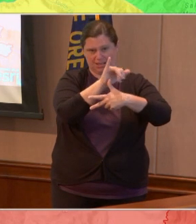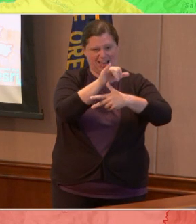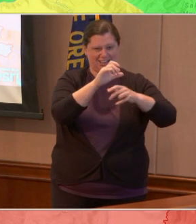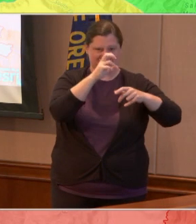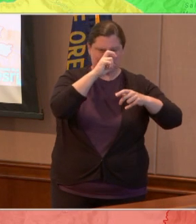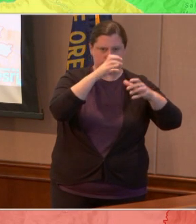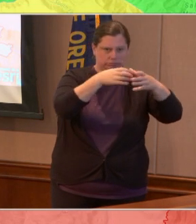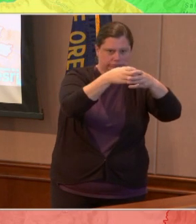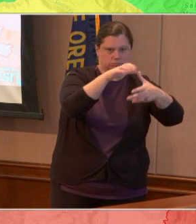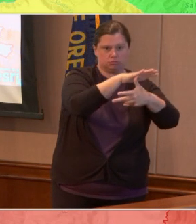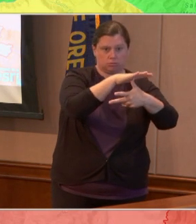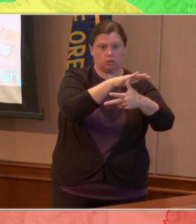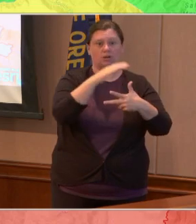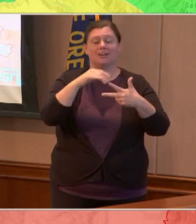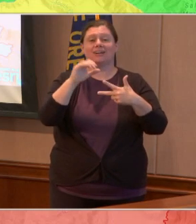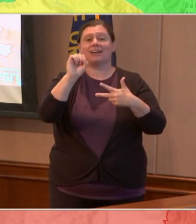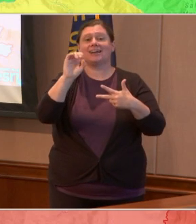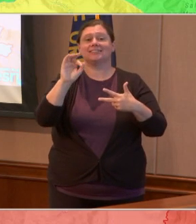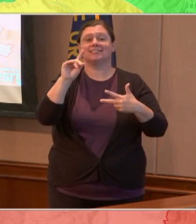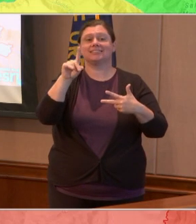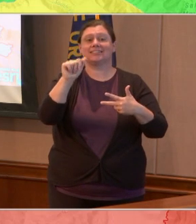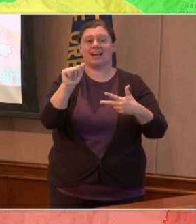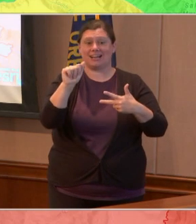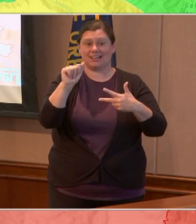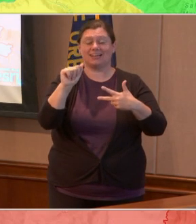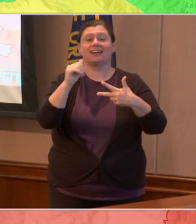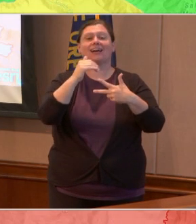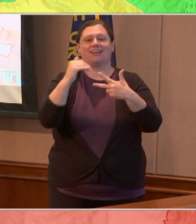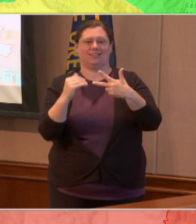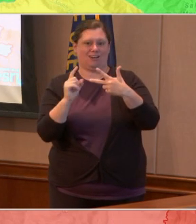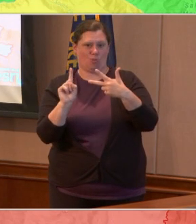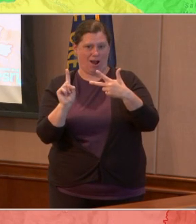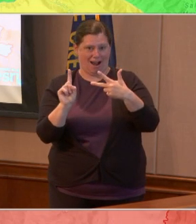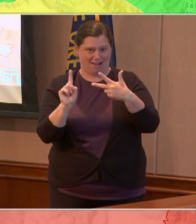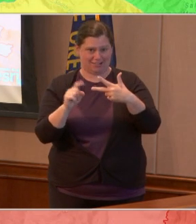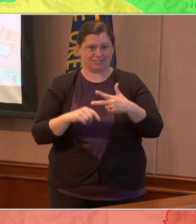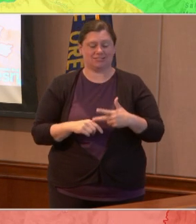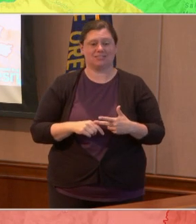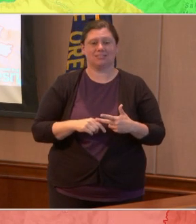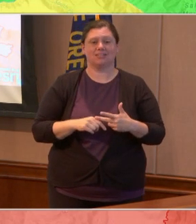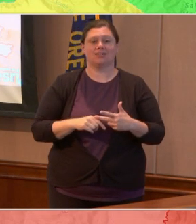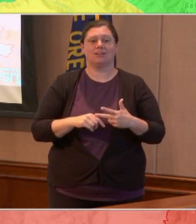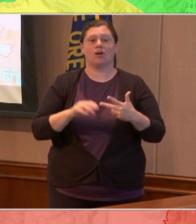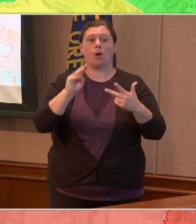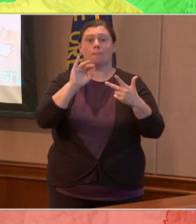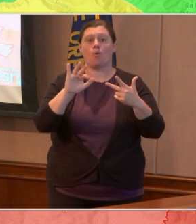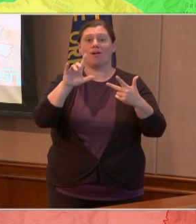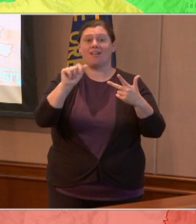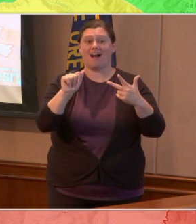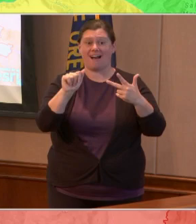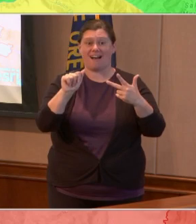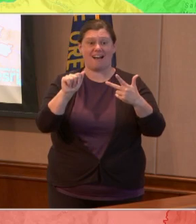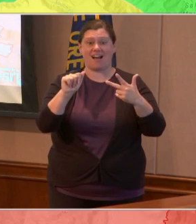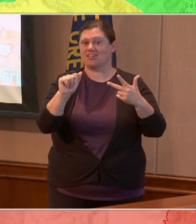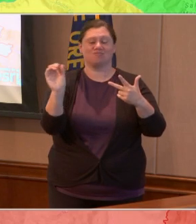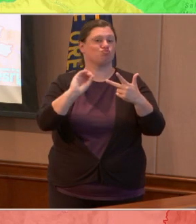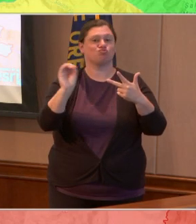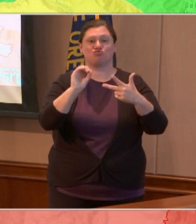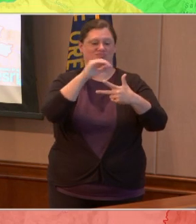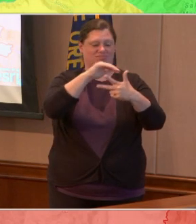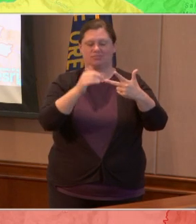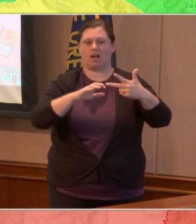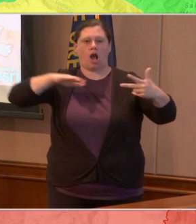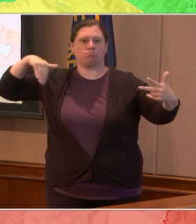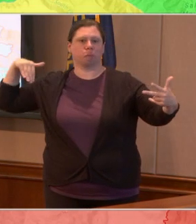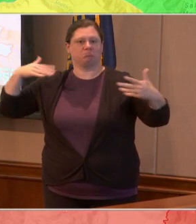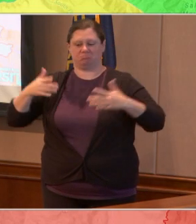one, and Malala has now been returned to regular status, meaning they are not activated to any level. The Mounted